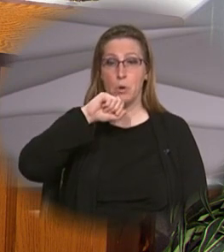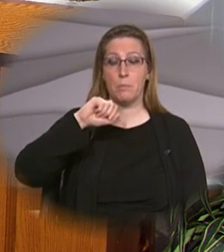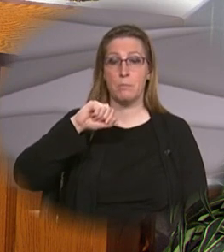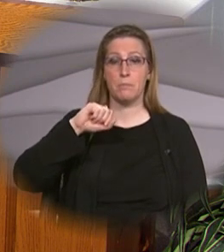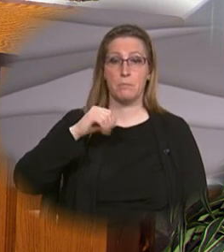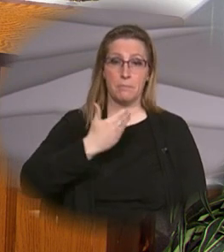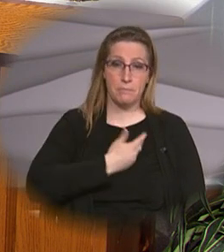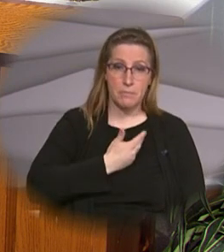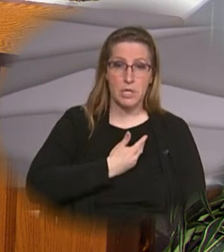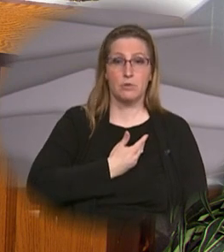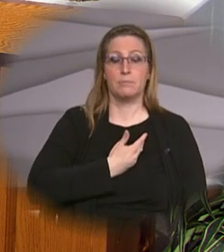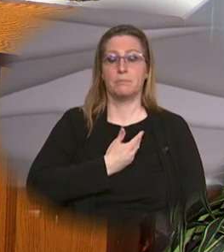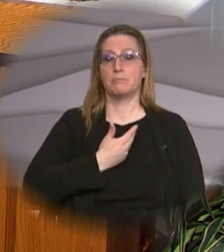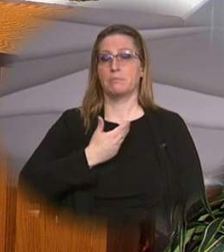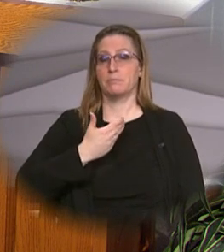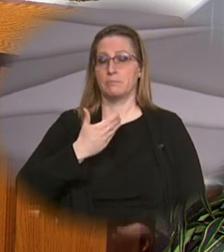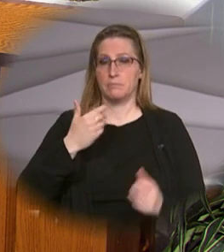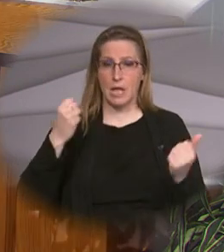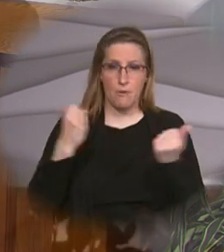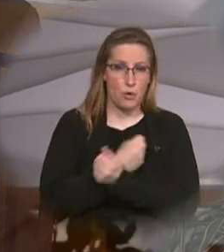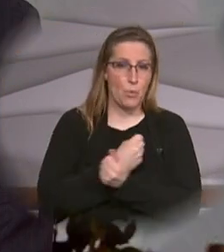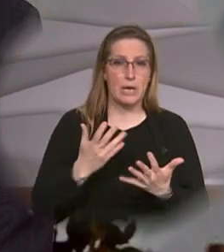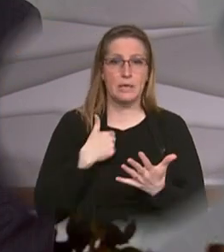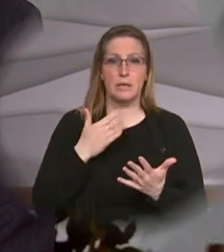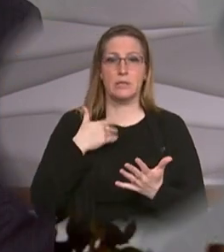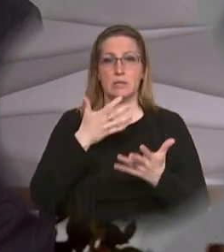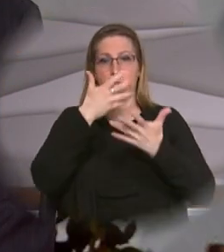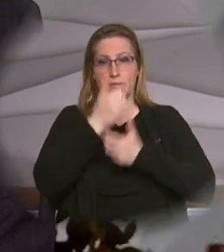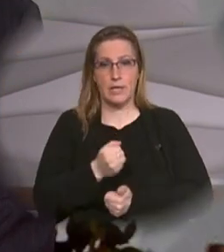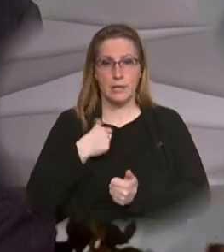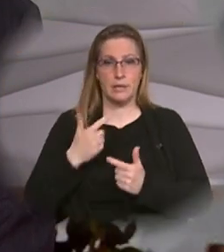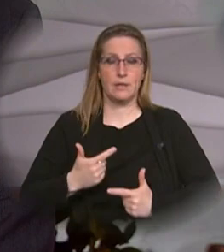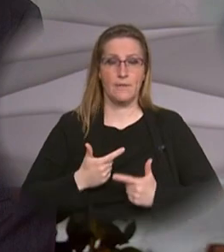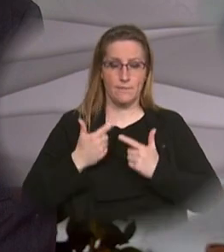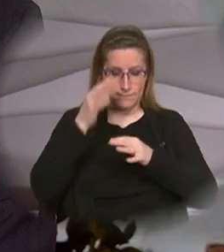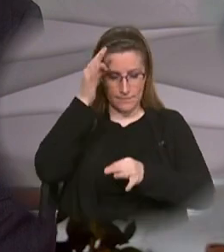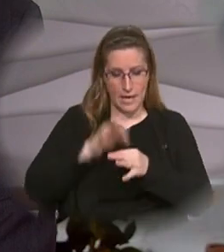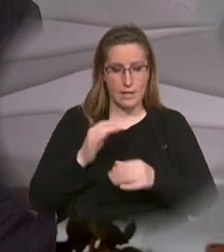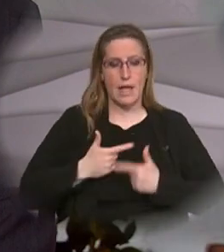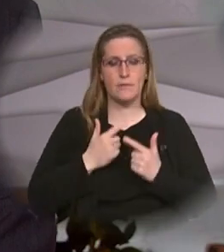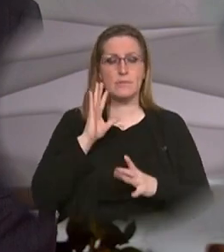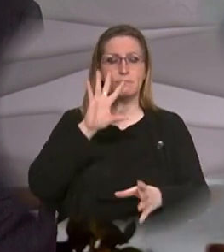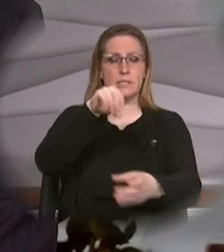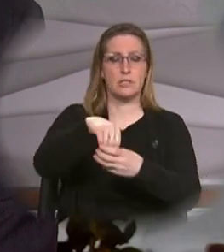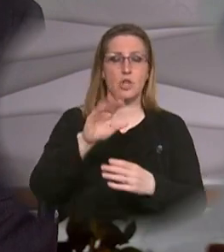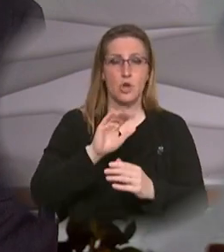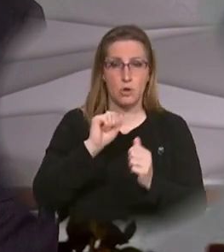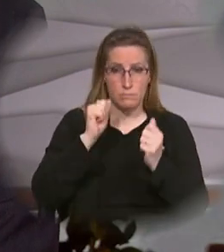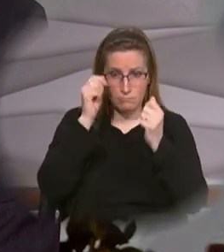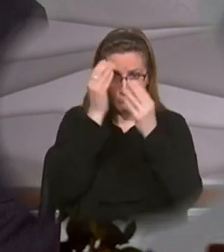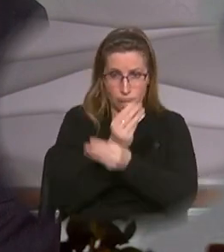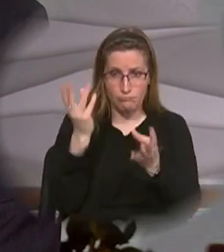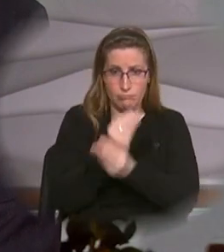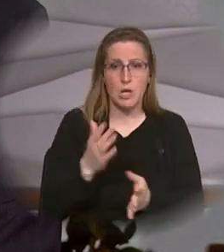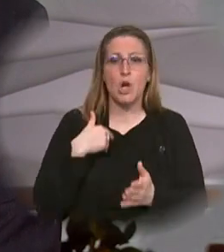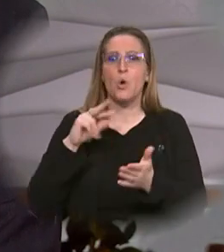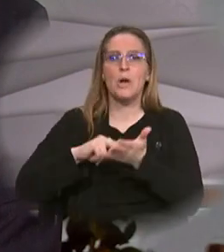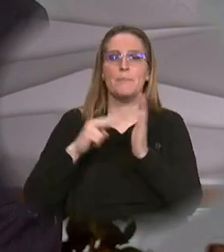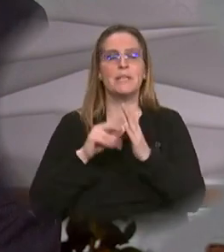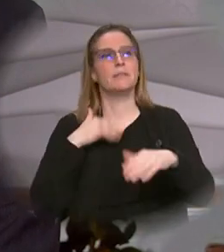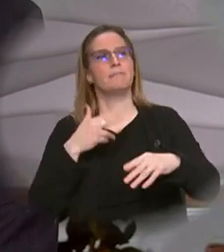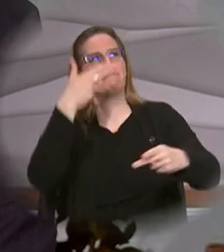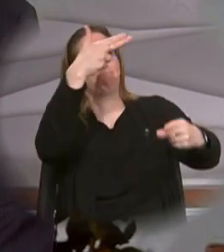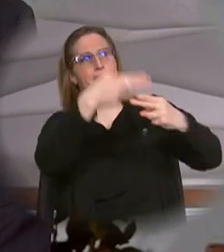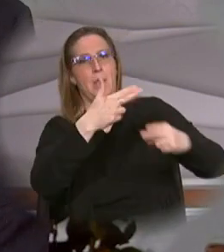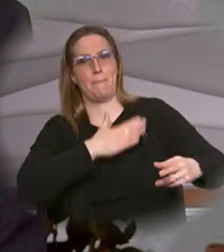Donald and all who are entrusted with the faith lives of others instill in their faithful what it means to call Jesus the